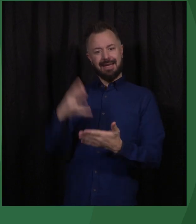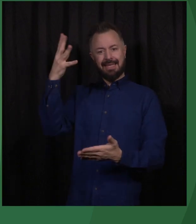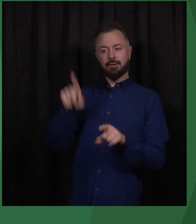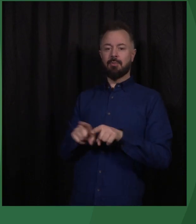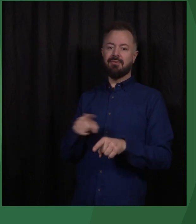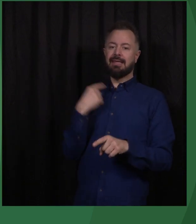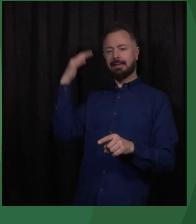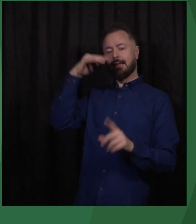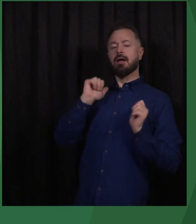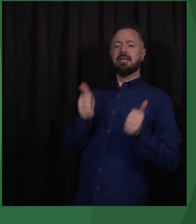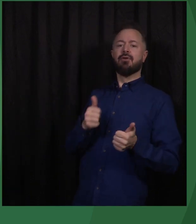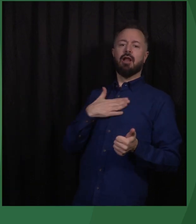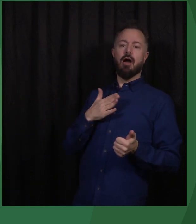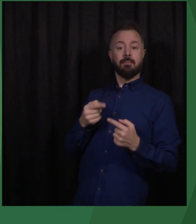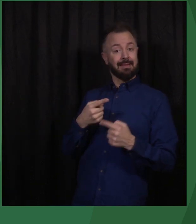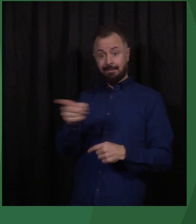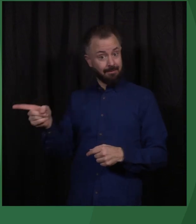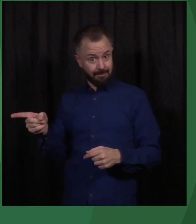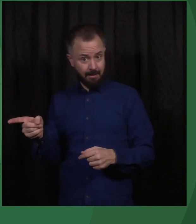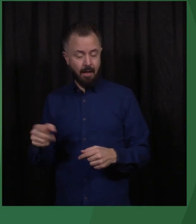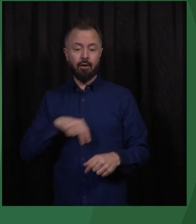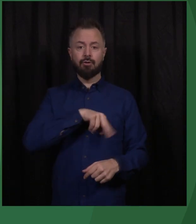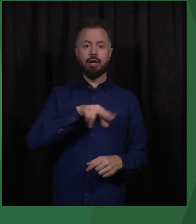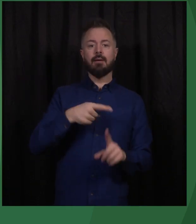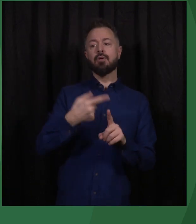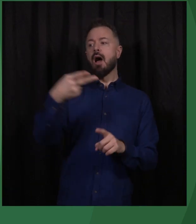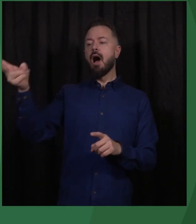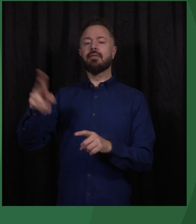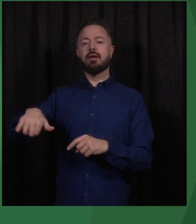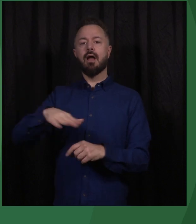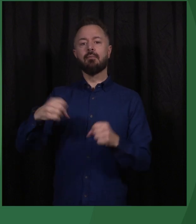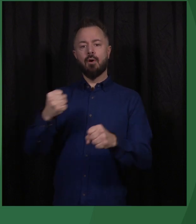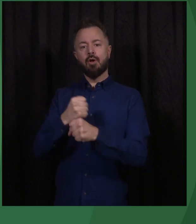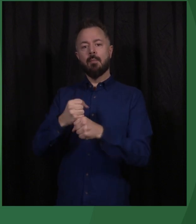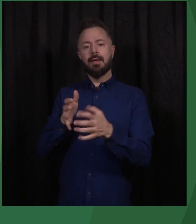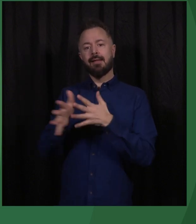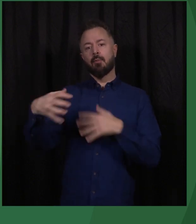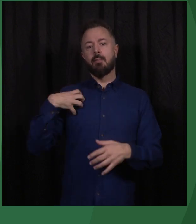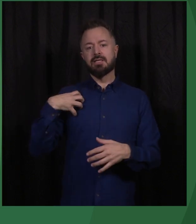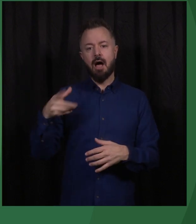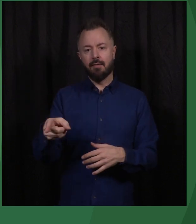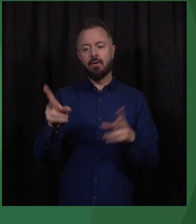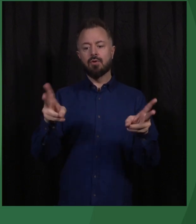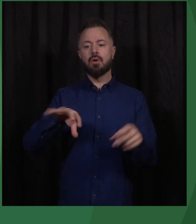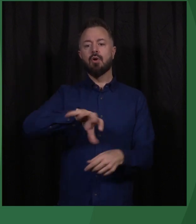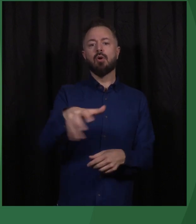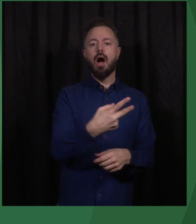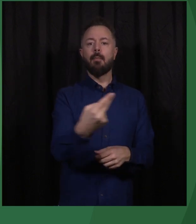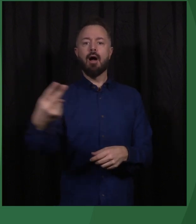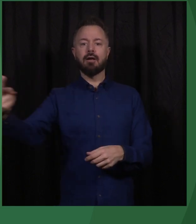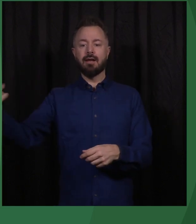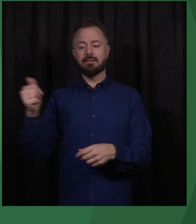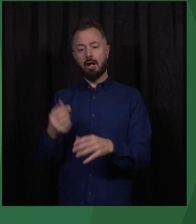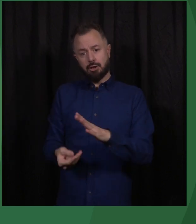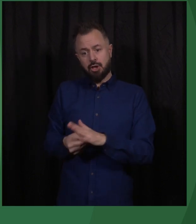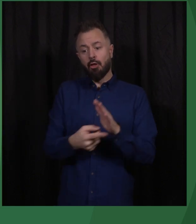Norway and other countries must continue to work through their embassies and local partners to support